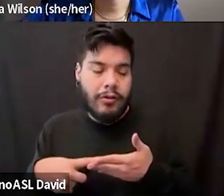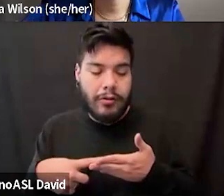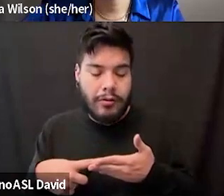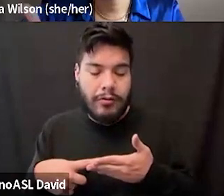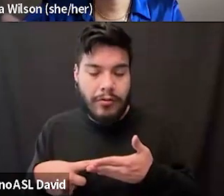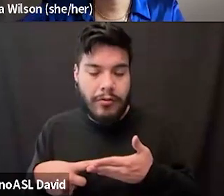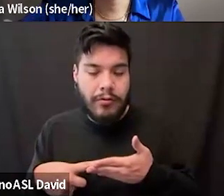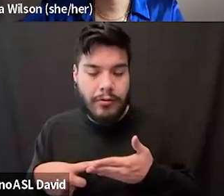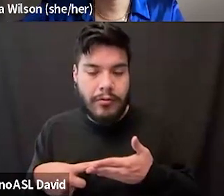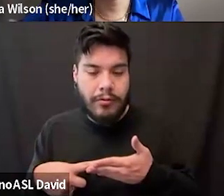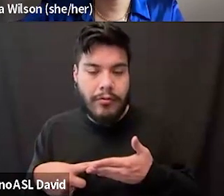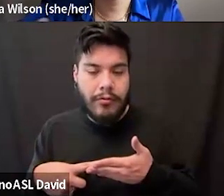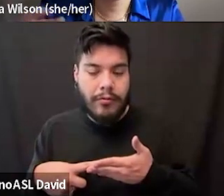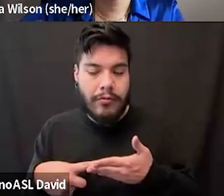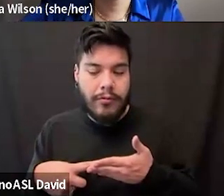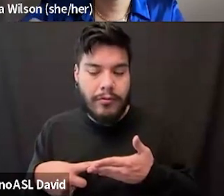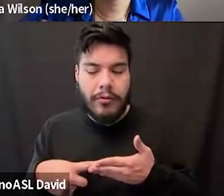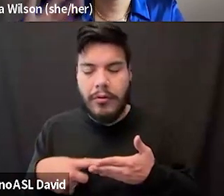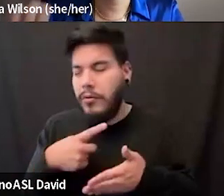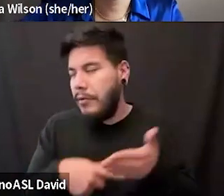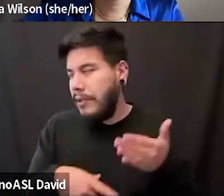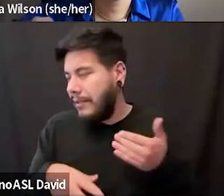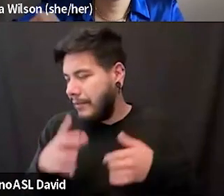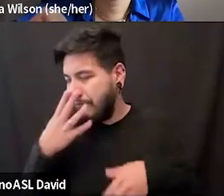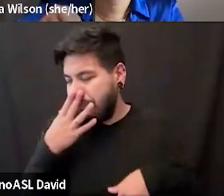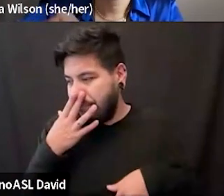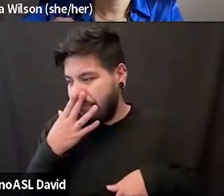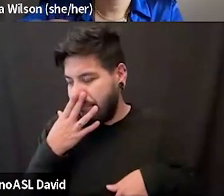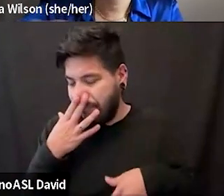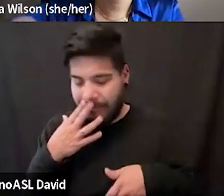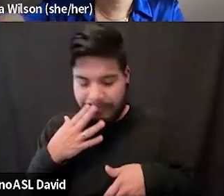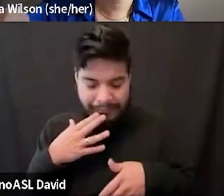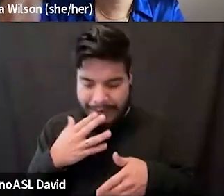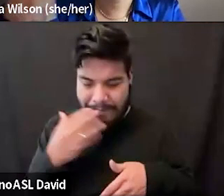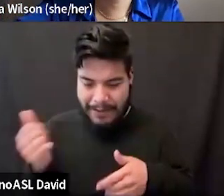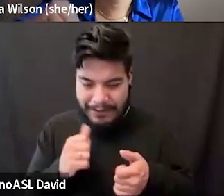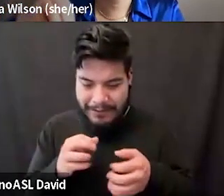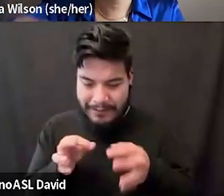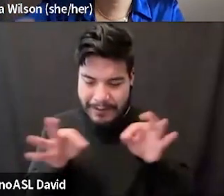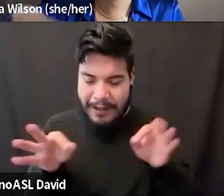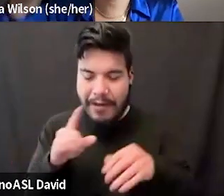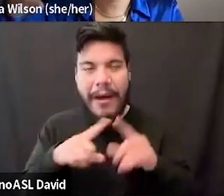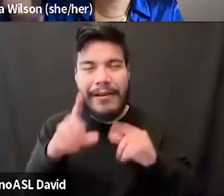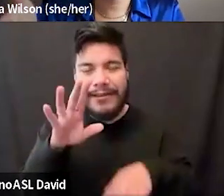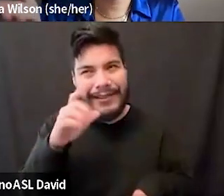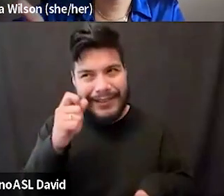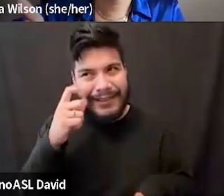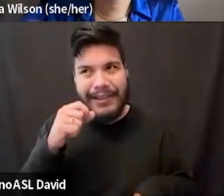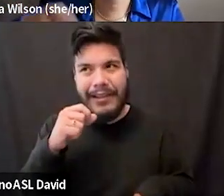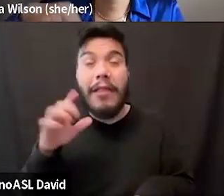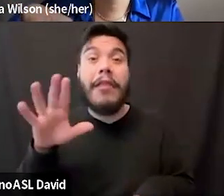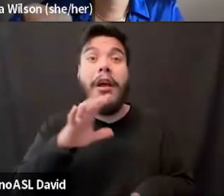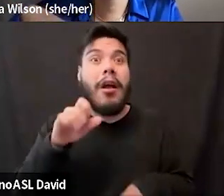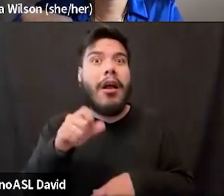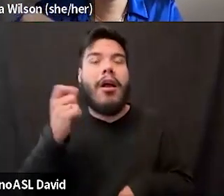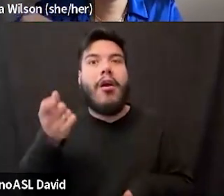the, what's a like less weird way to say the hook. I don't know what it is. Uh, but like the thing that their aha moment, I